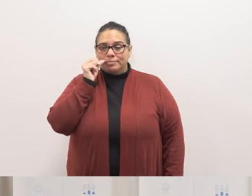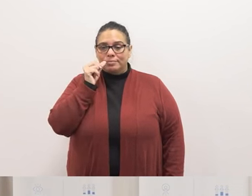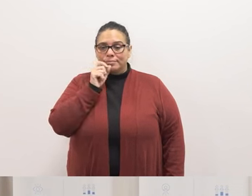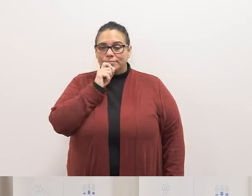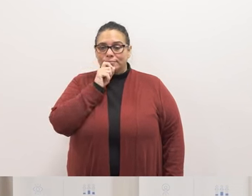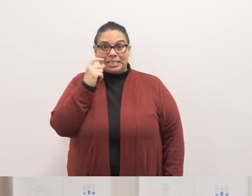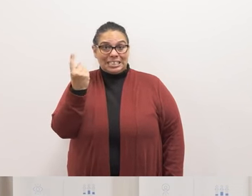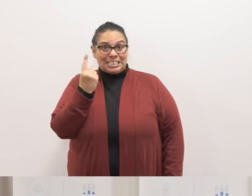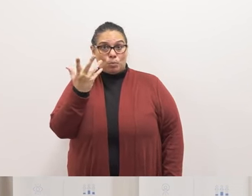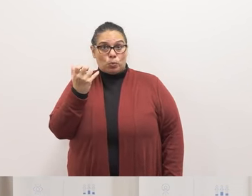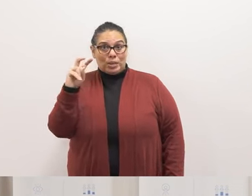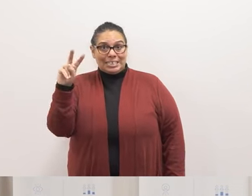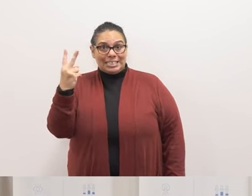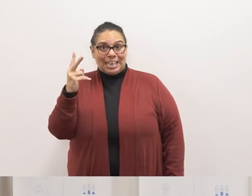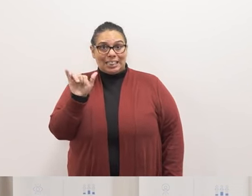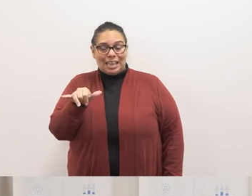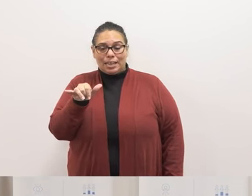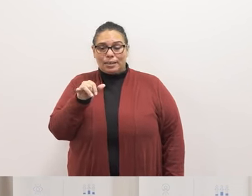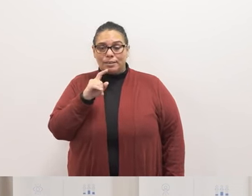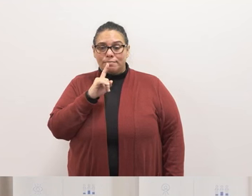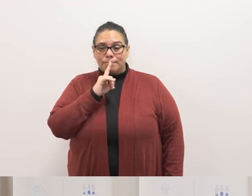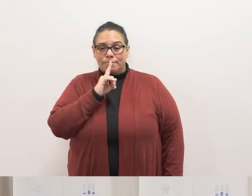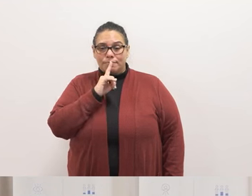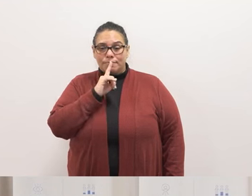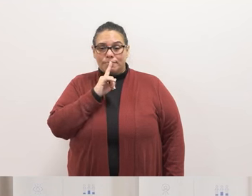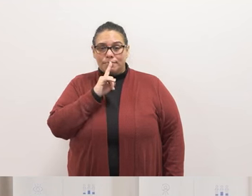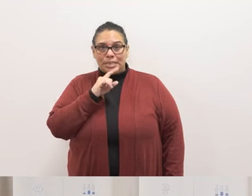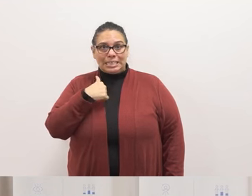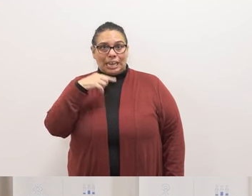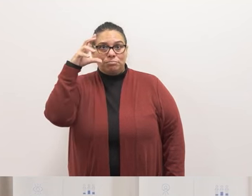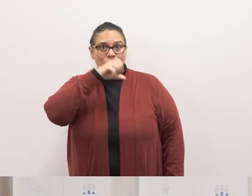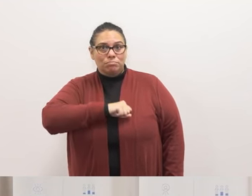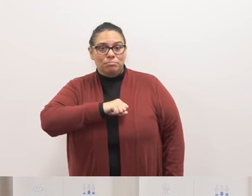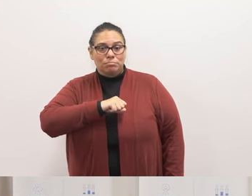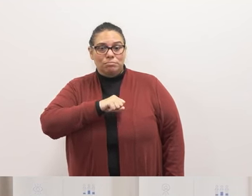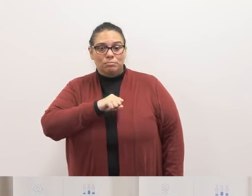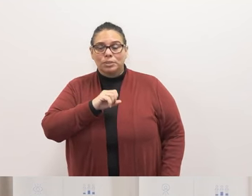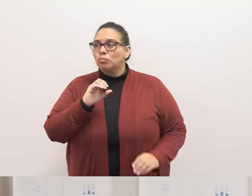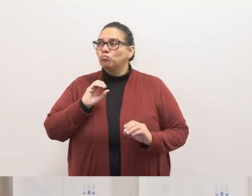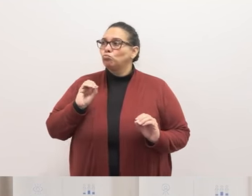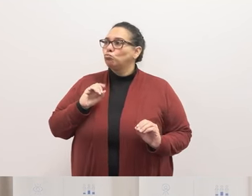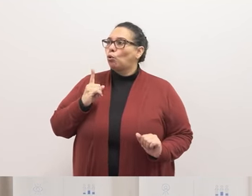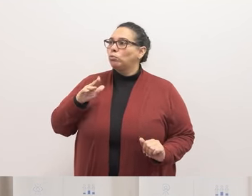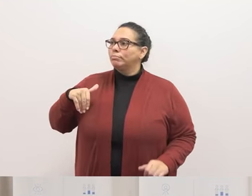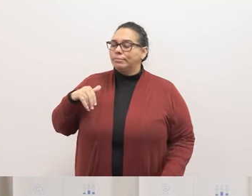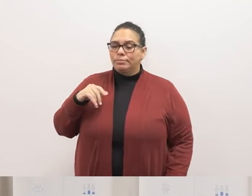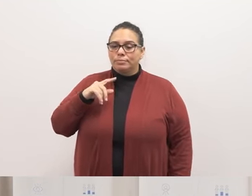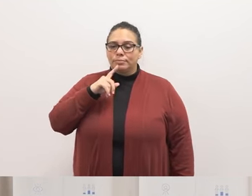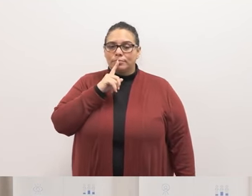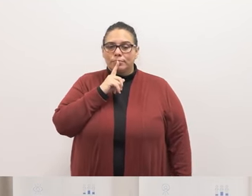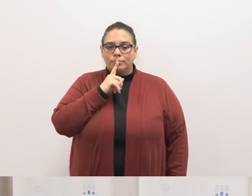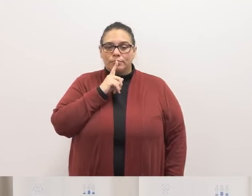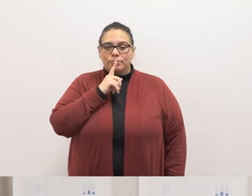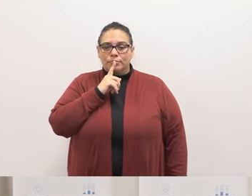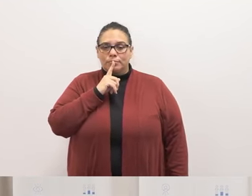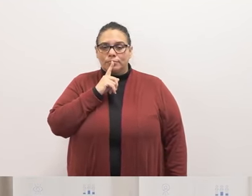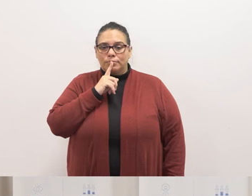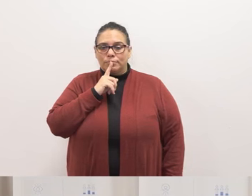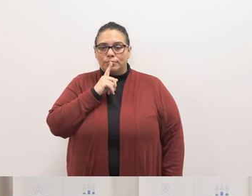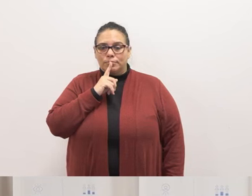somebody like to second that did I not hear it no one second nobody's like I